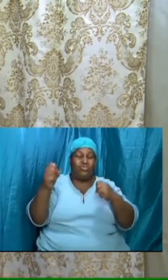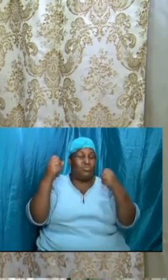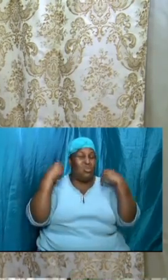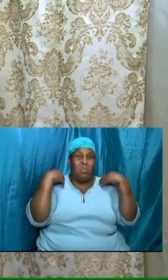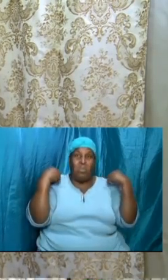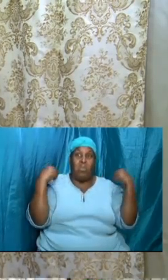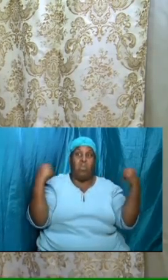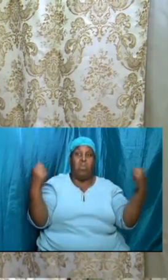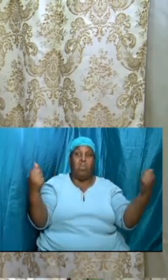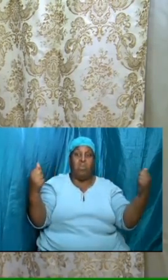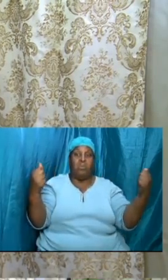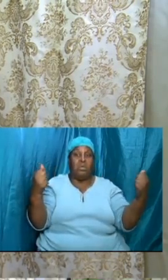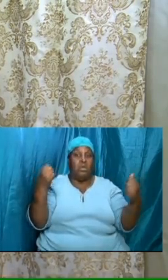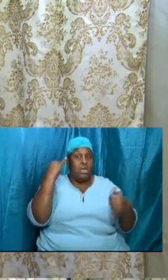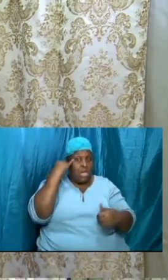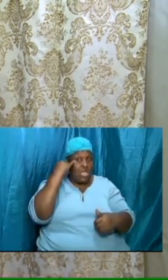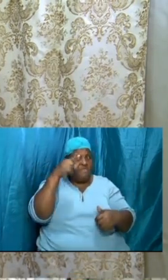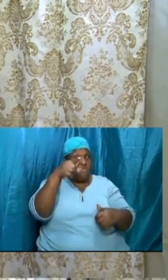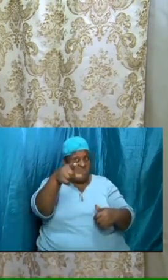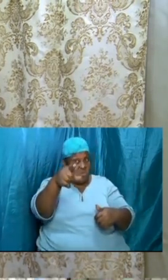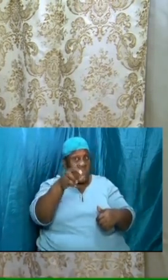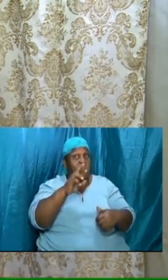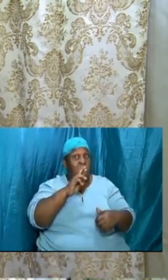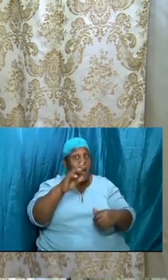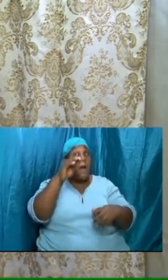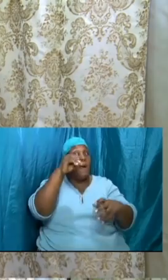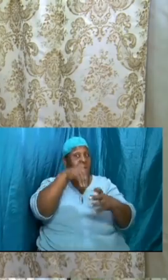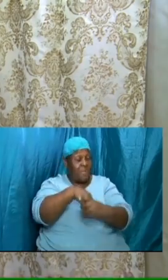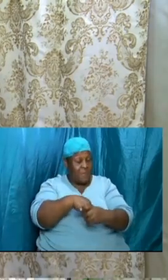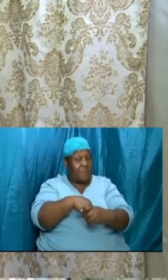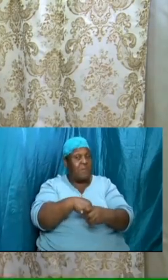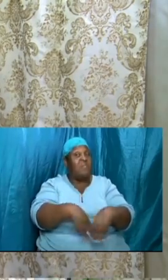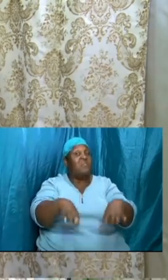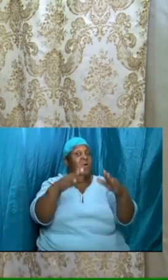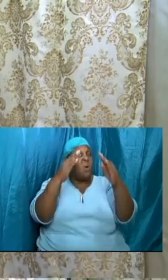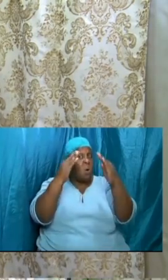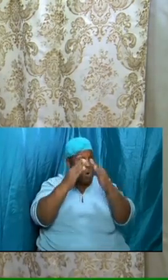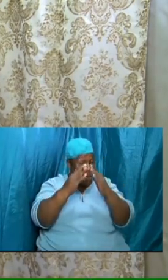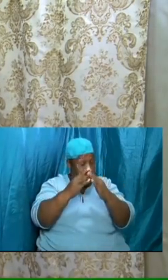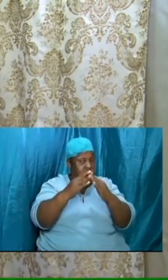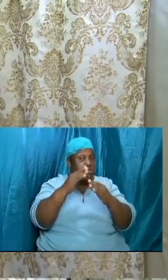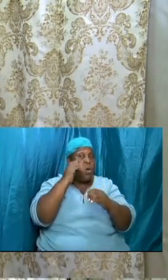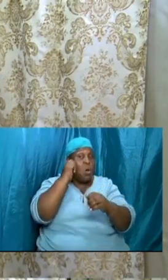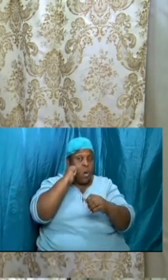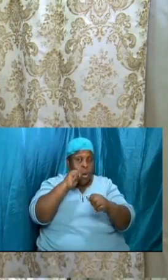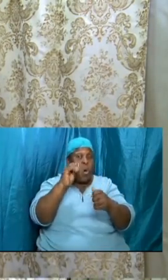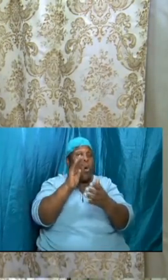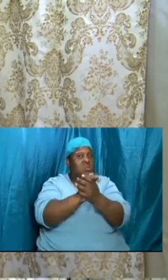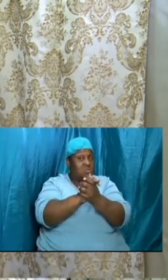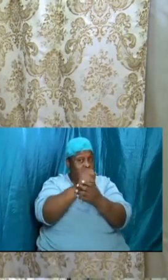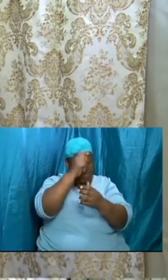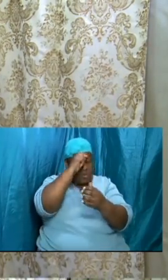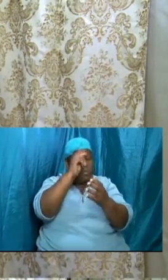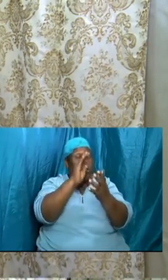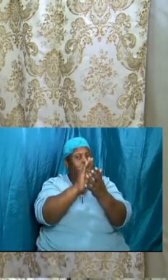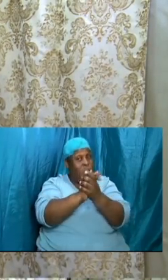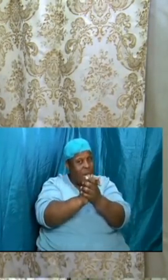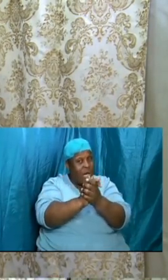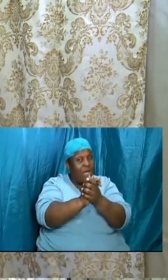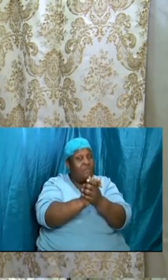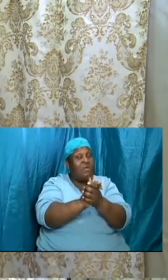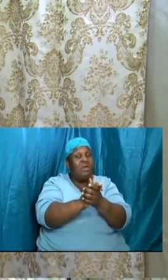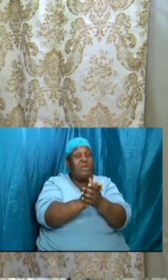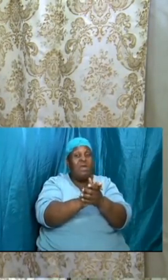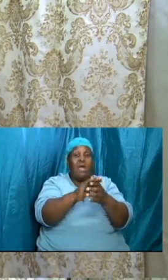in the house husbands and wives and there are breakdowns and there are